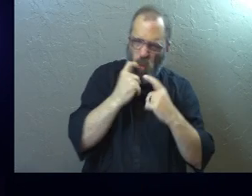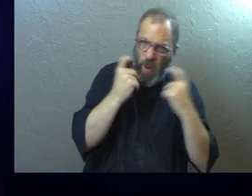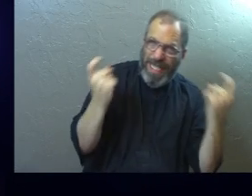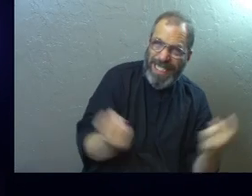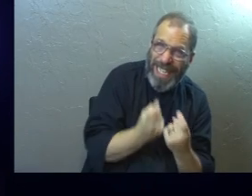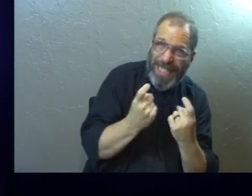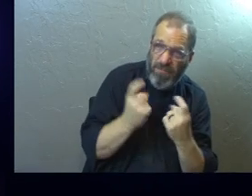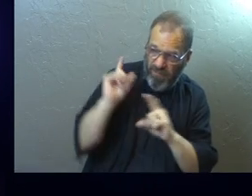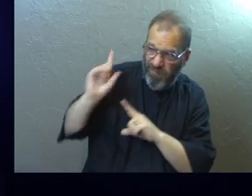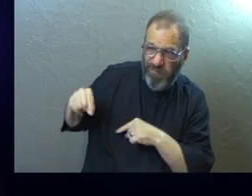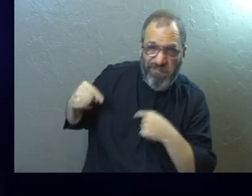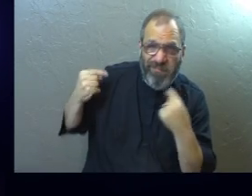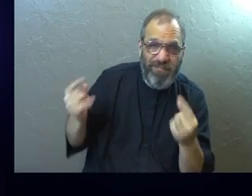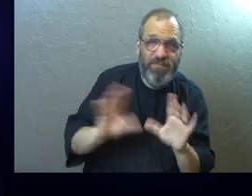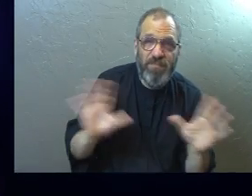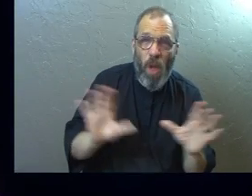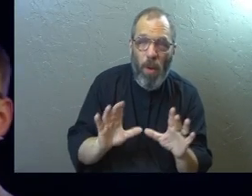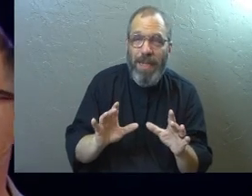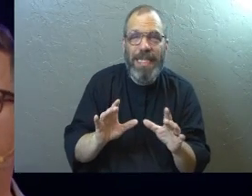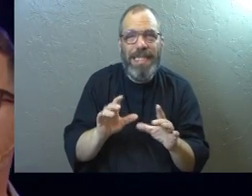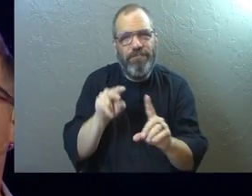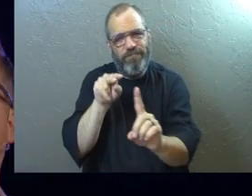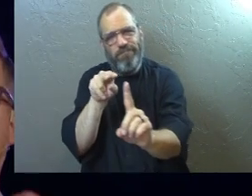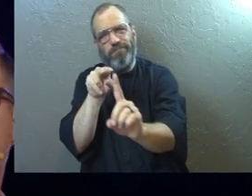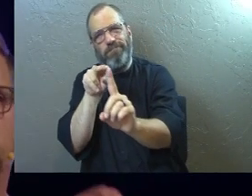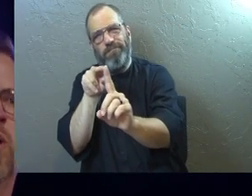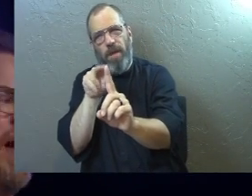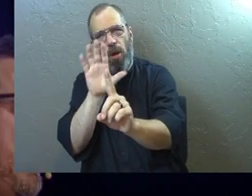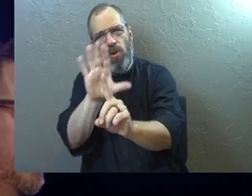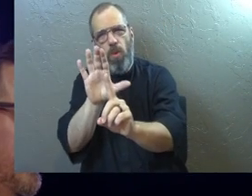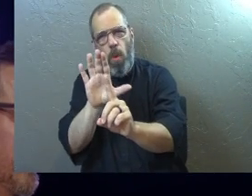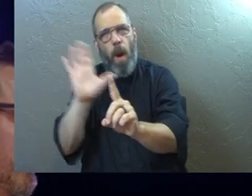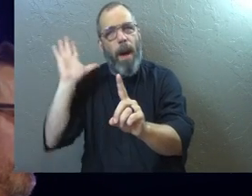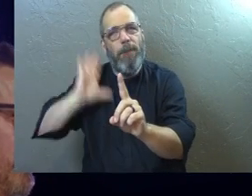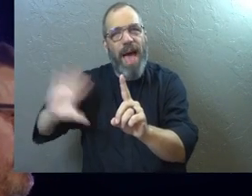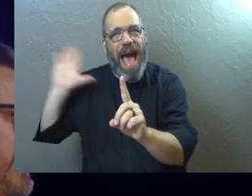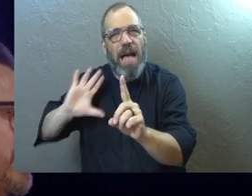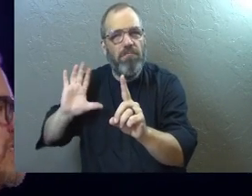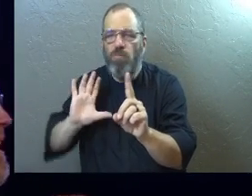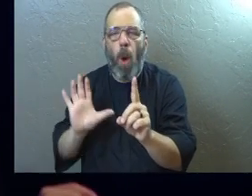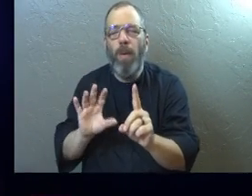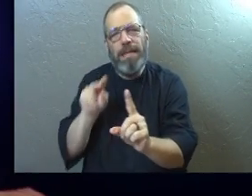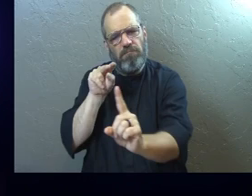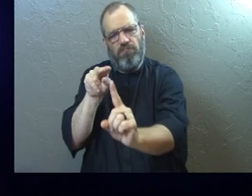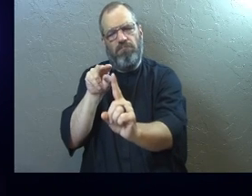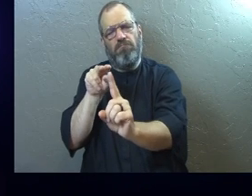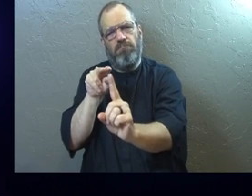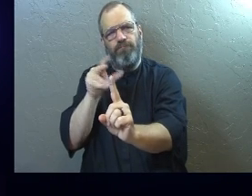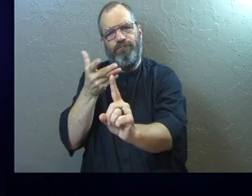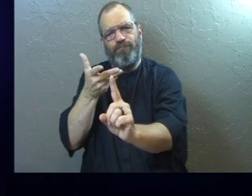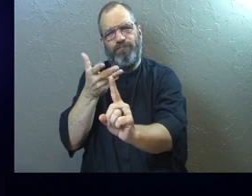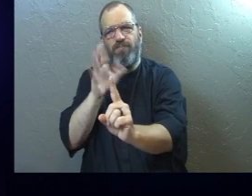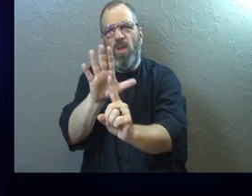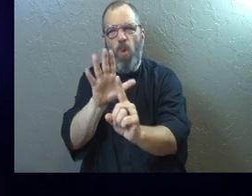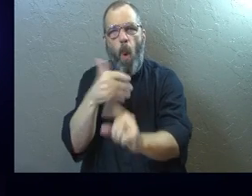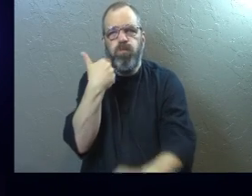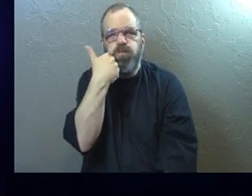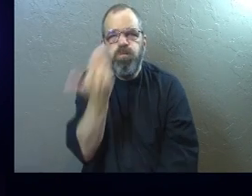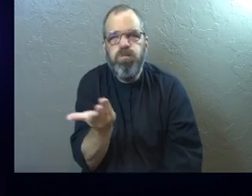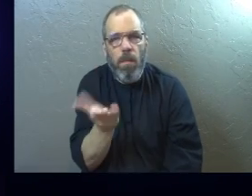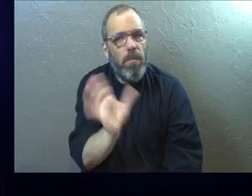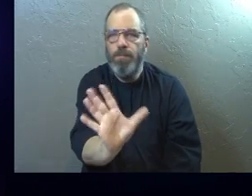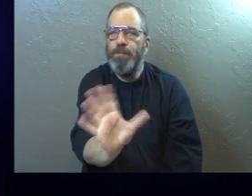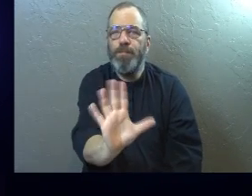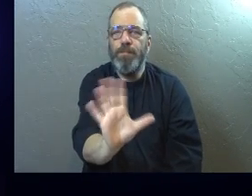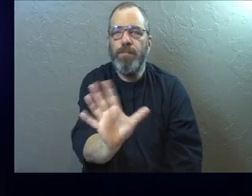that you have committed. He does not see you as your past. He does not see you as your shame.